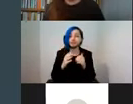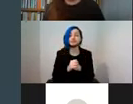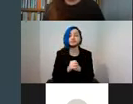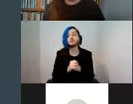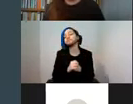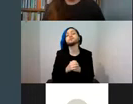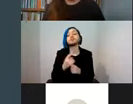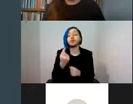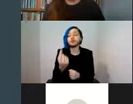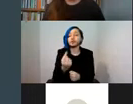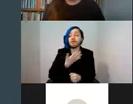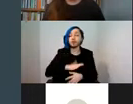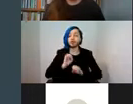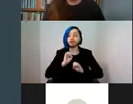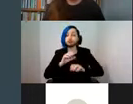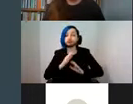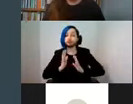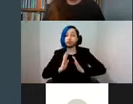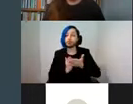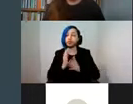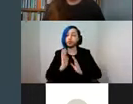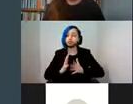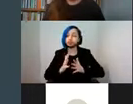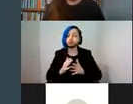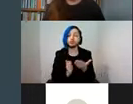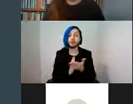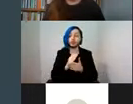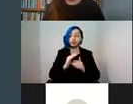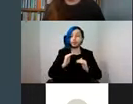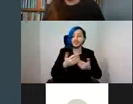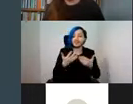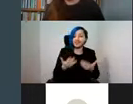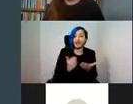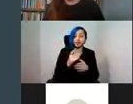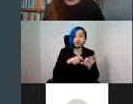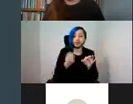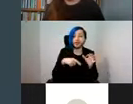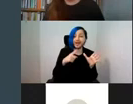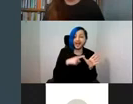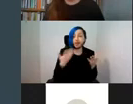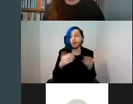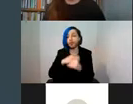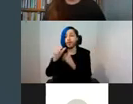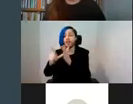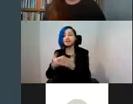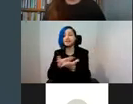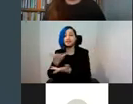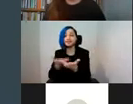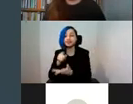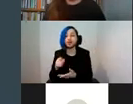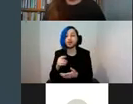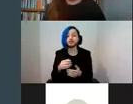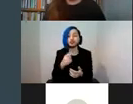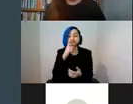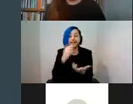sign your question at any point, and that is during the session here in the Q&A box or during the discussion later, please type